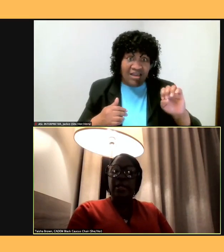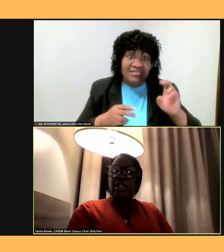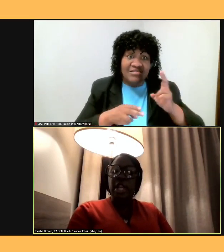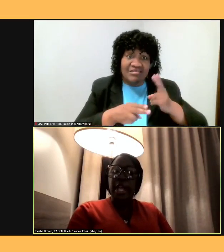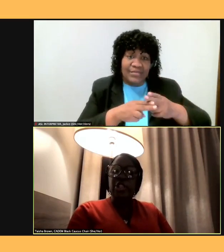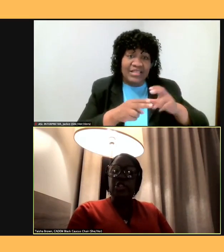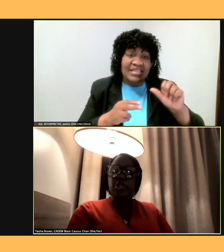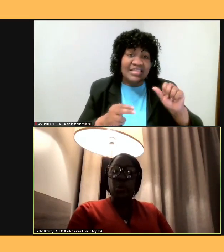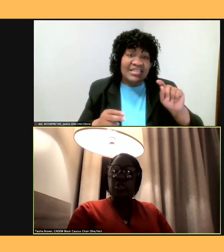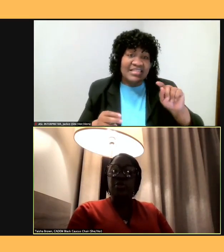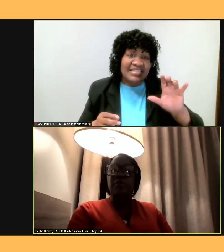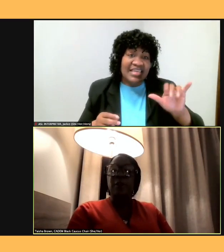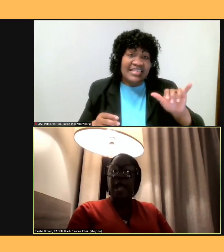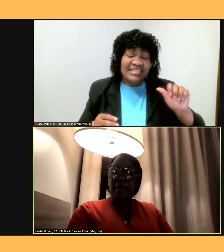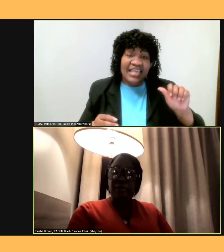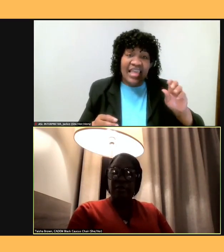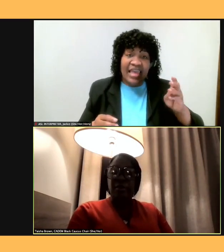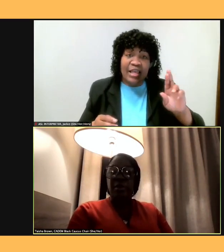Georgia forever.